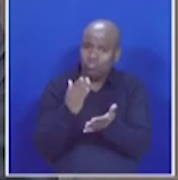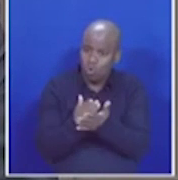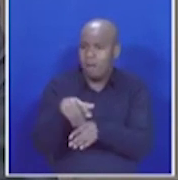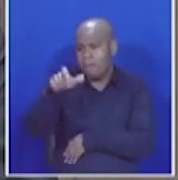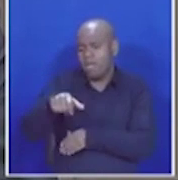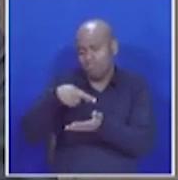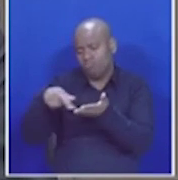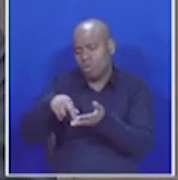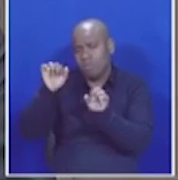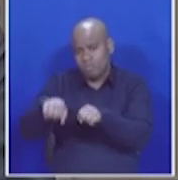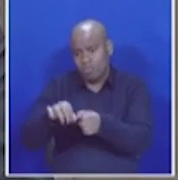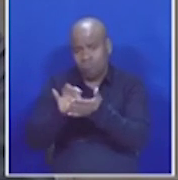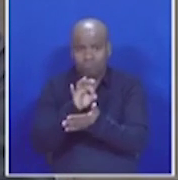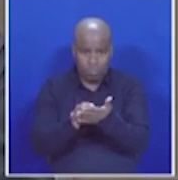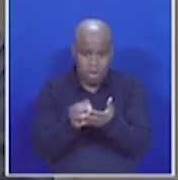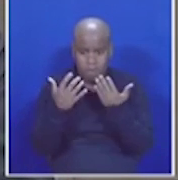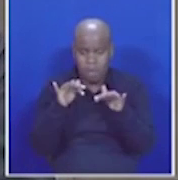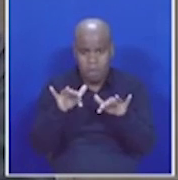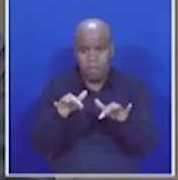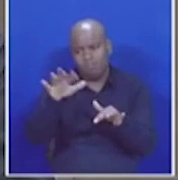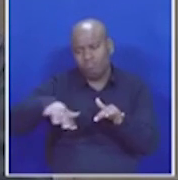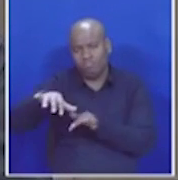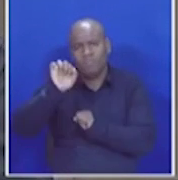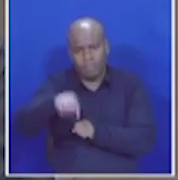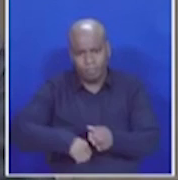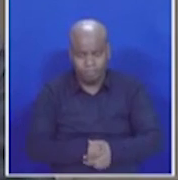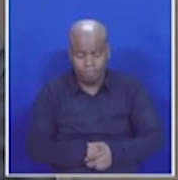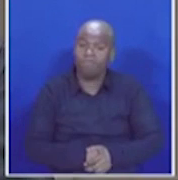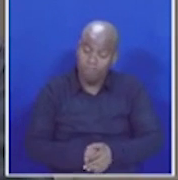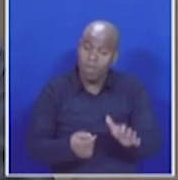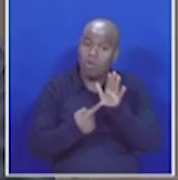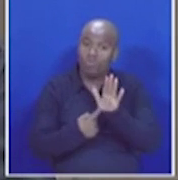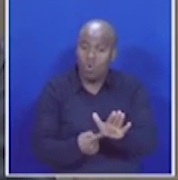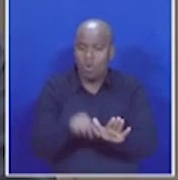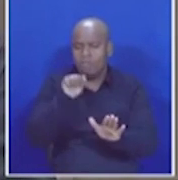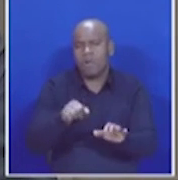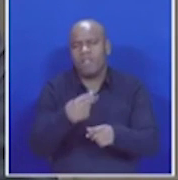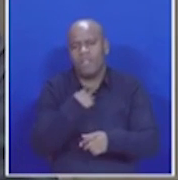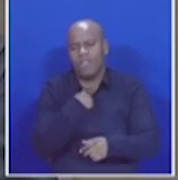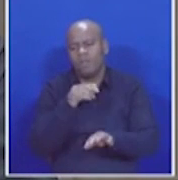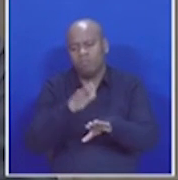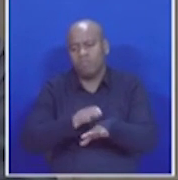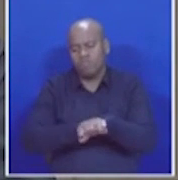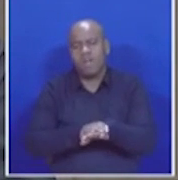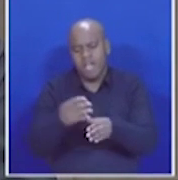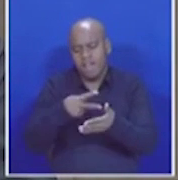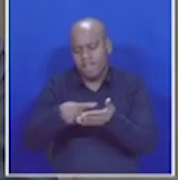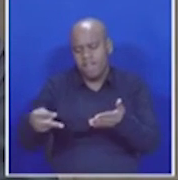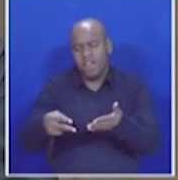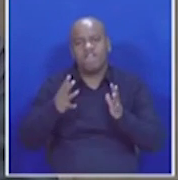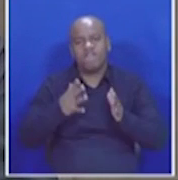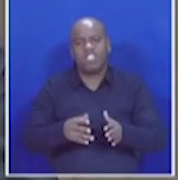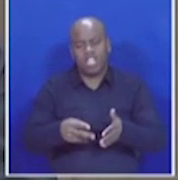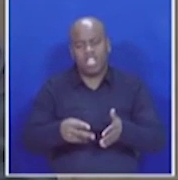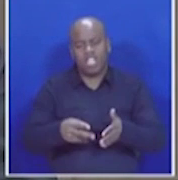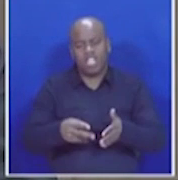in a ward or voting station are people who reside in that ward. But it would have been impossible to get physical addresses for all those